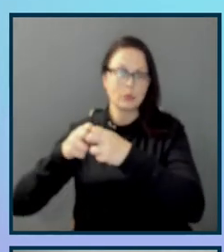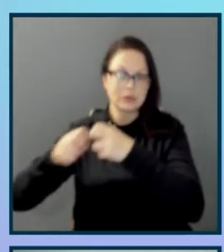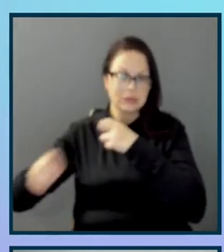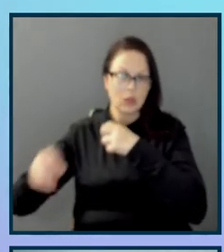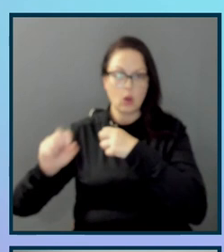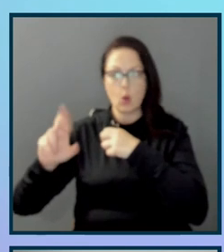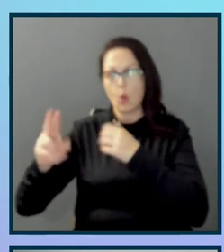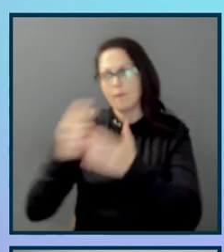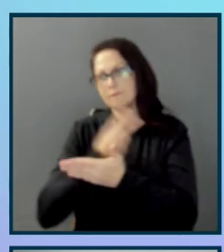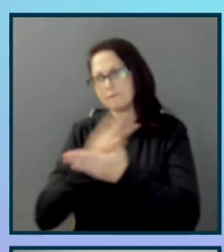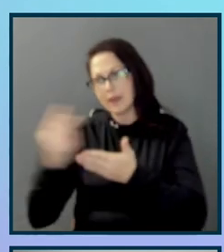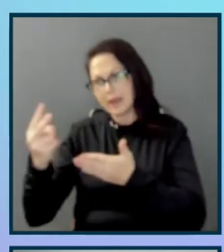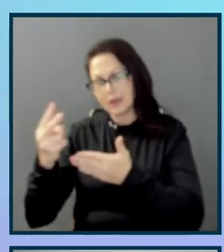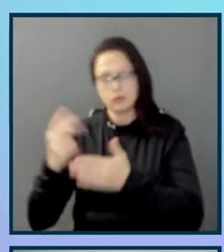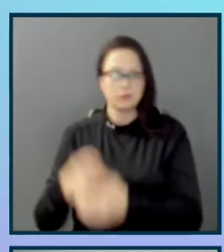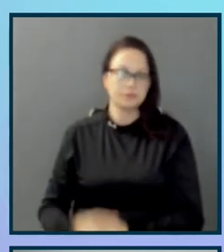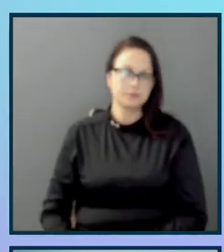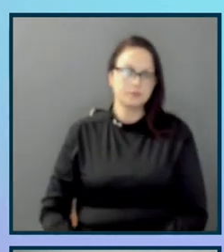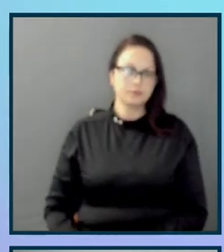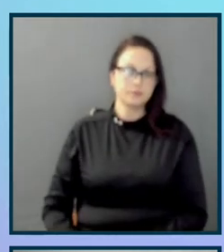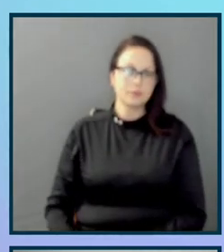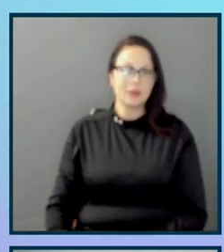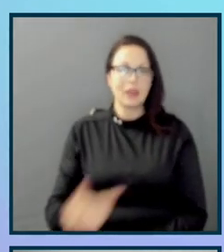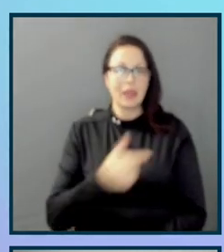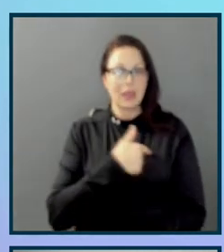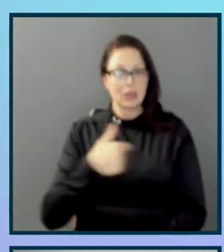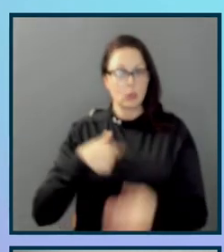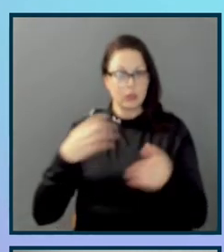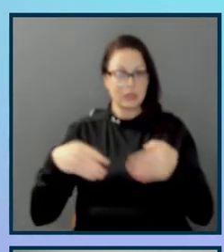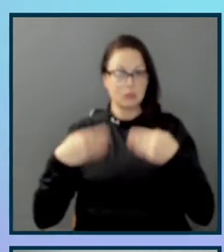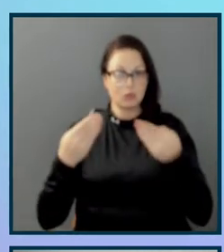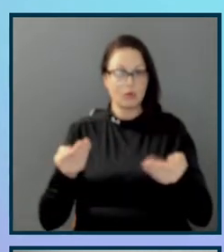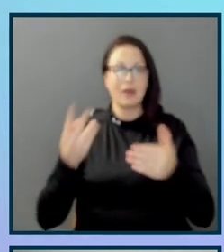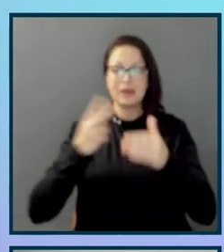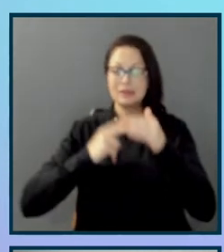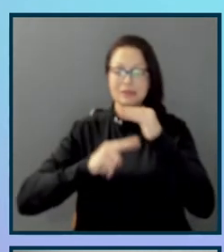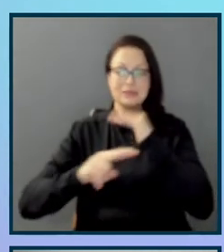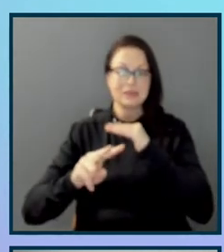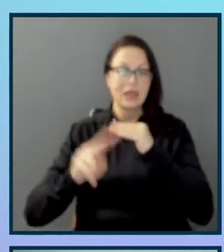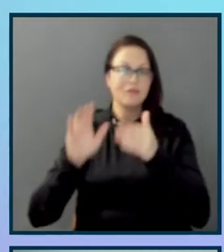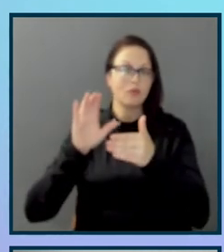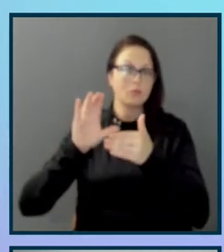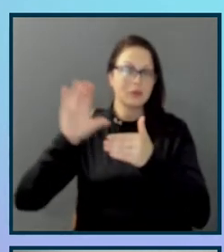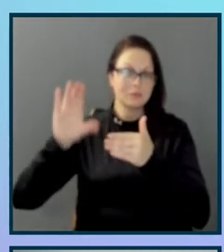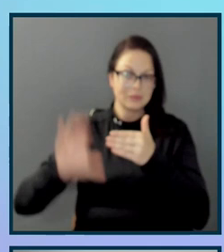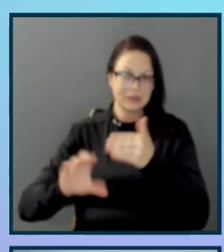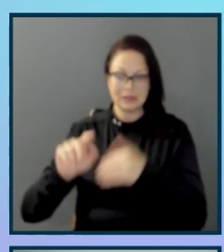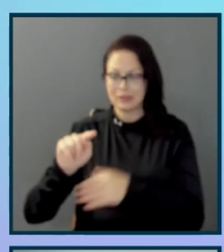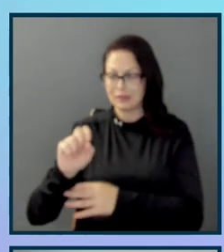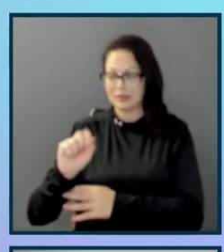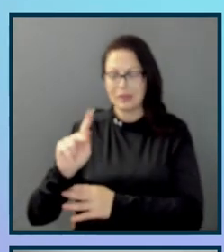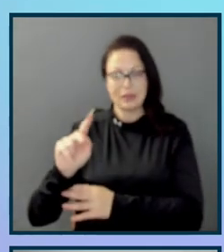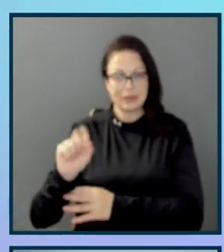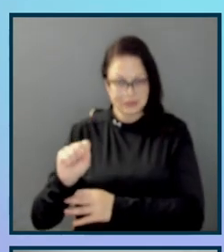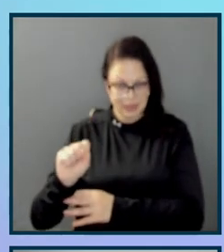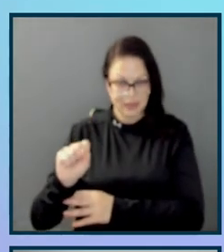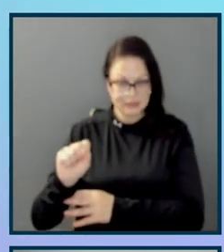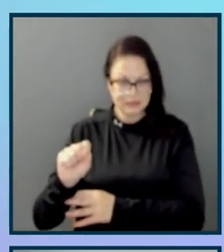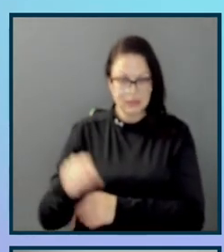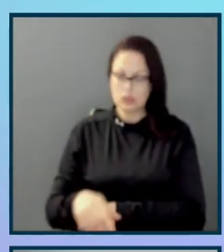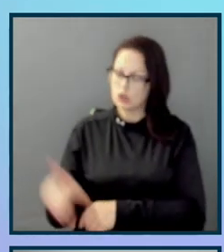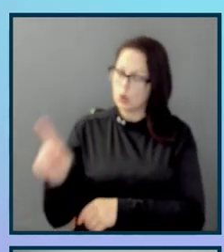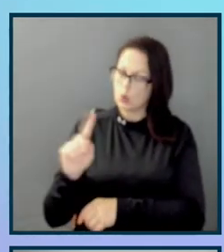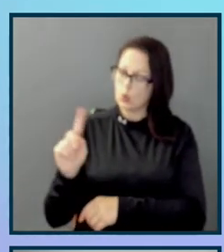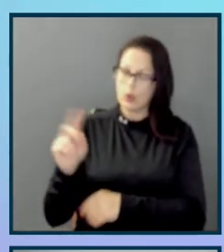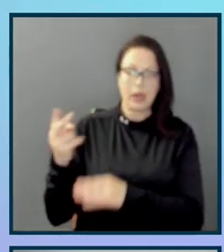task entirely. And we also provide insights that we gathered from completing the tasks. So for example, where users tended to